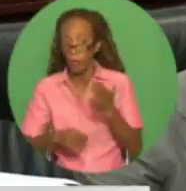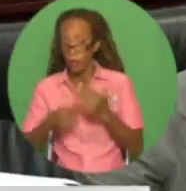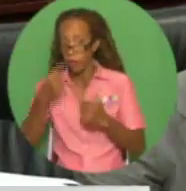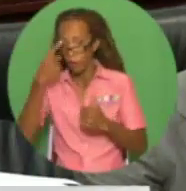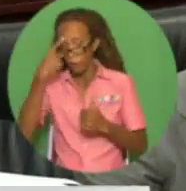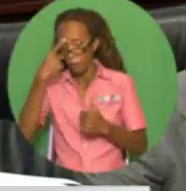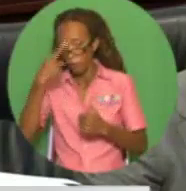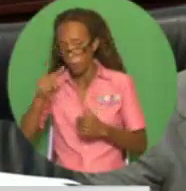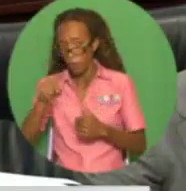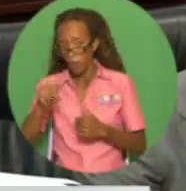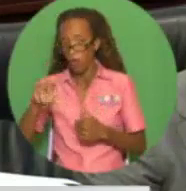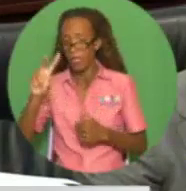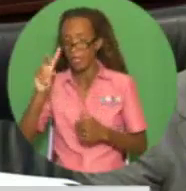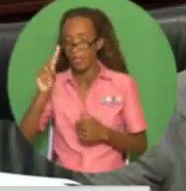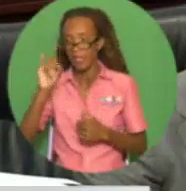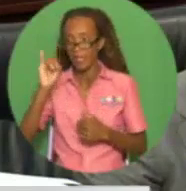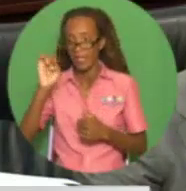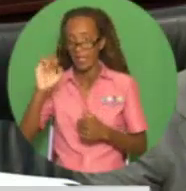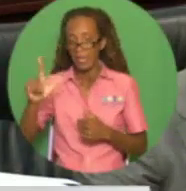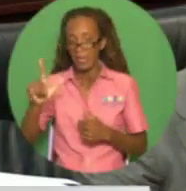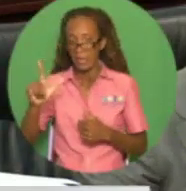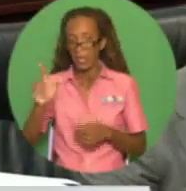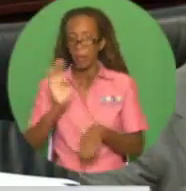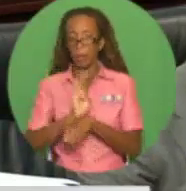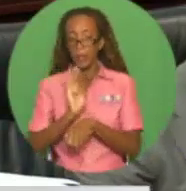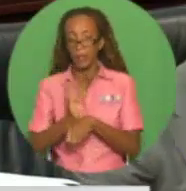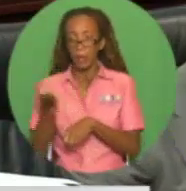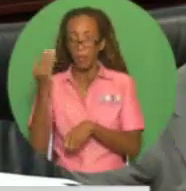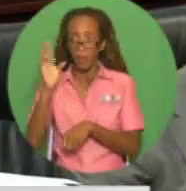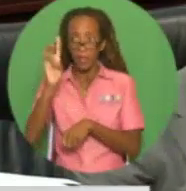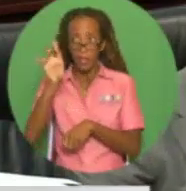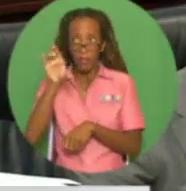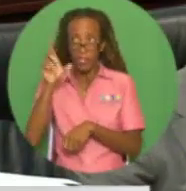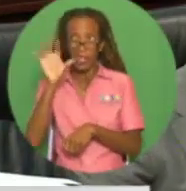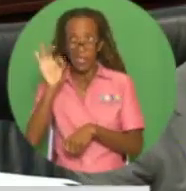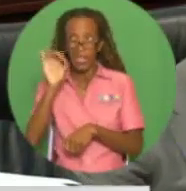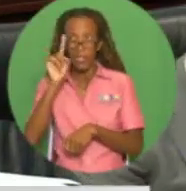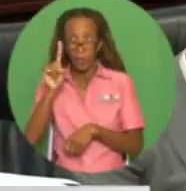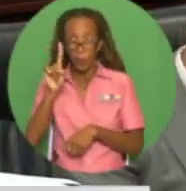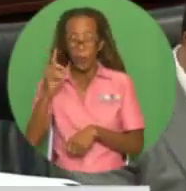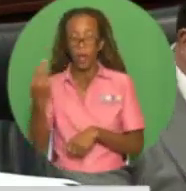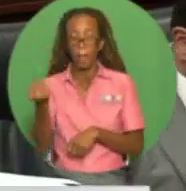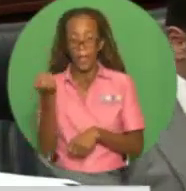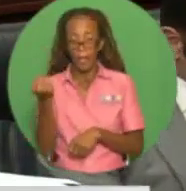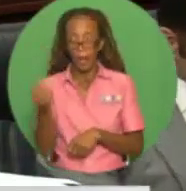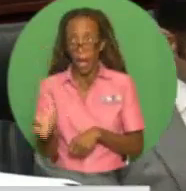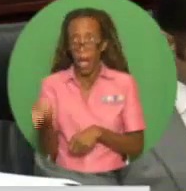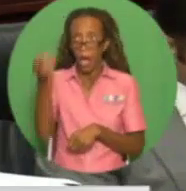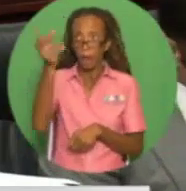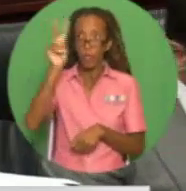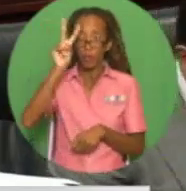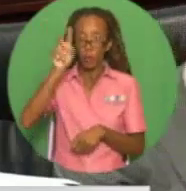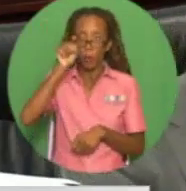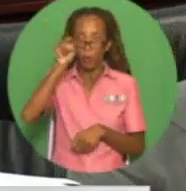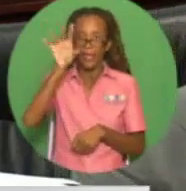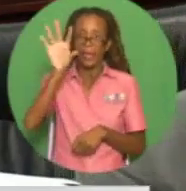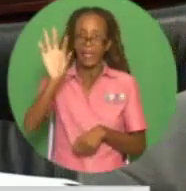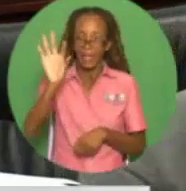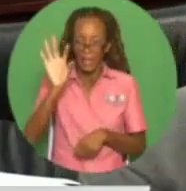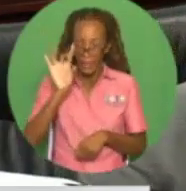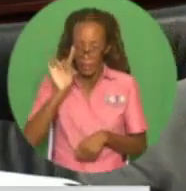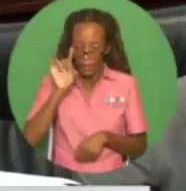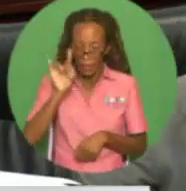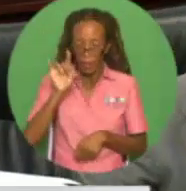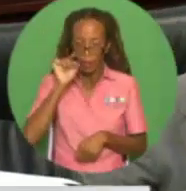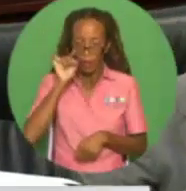sulfur diesel complex rose from $791 million to $2.89 billion. And